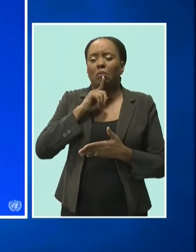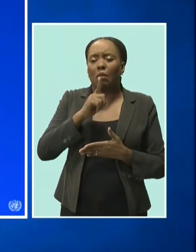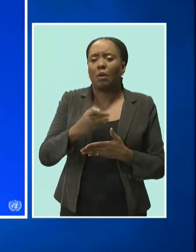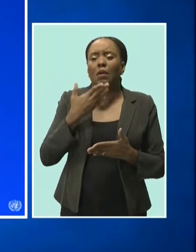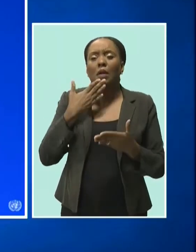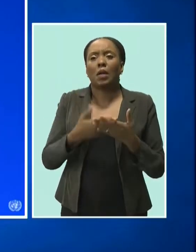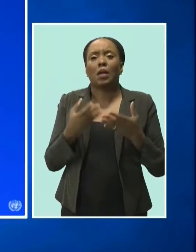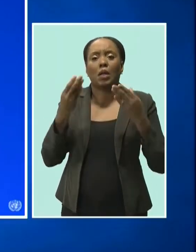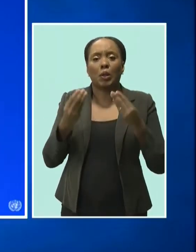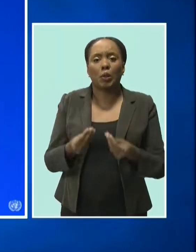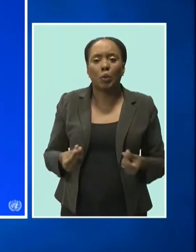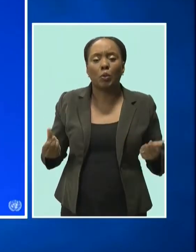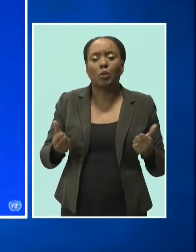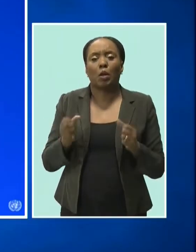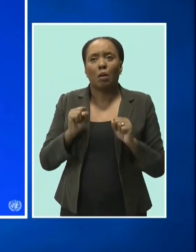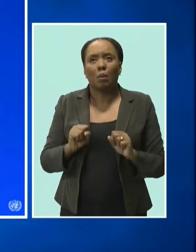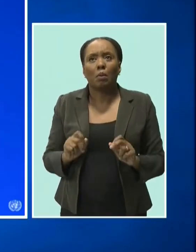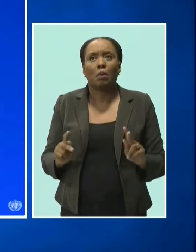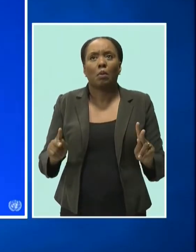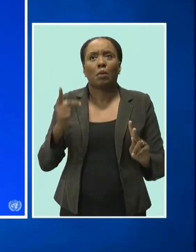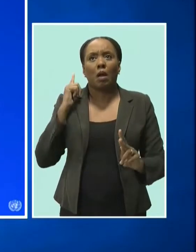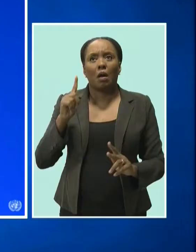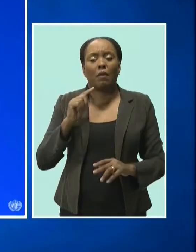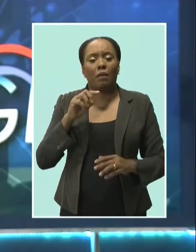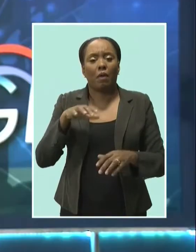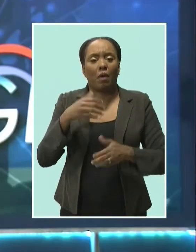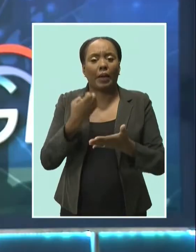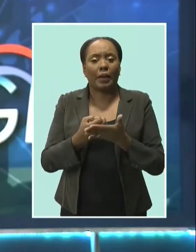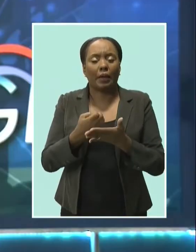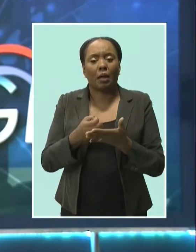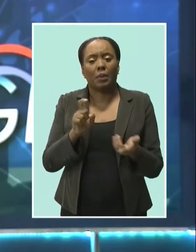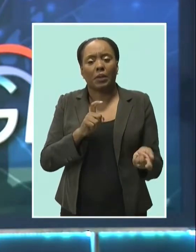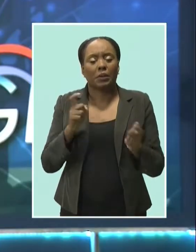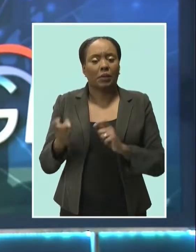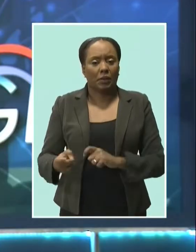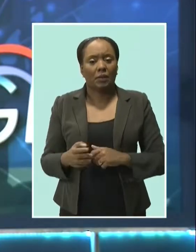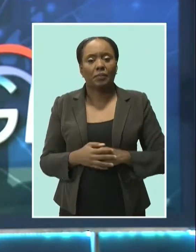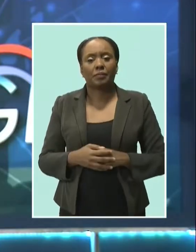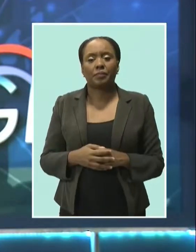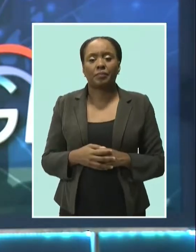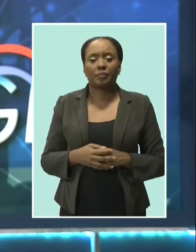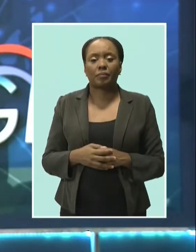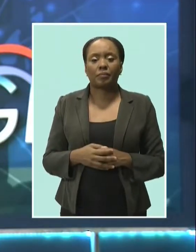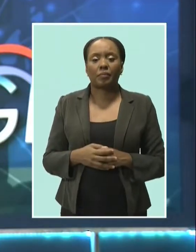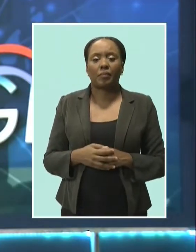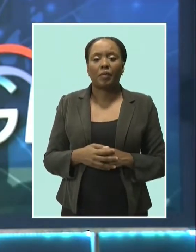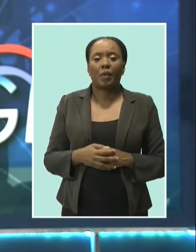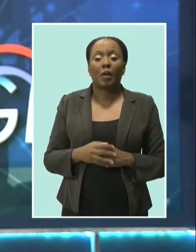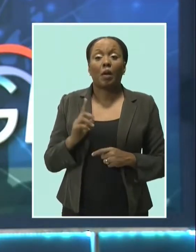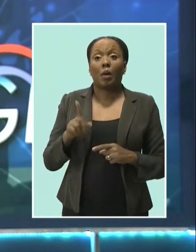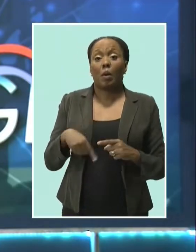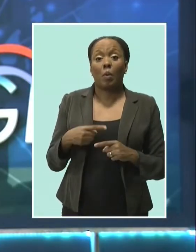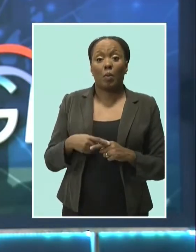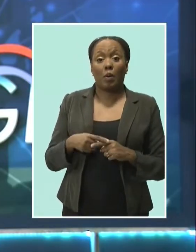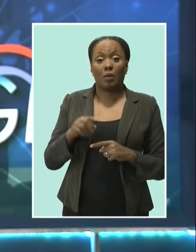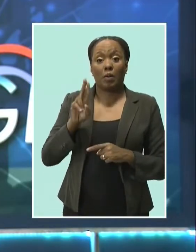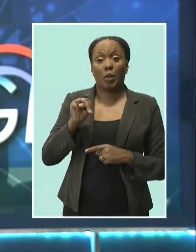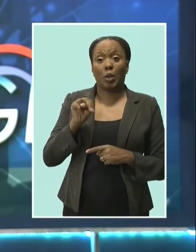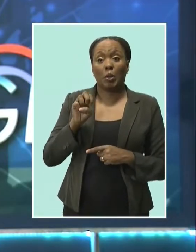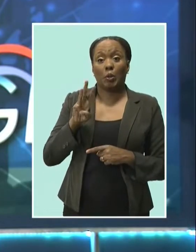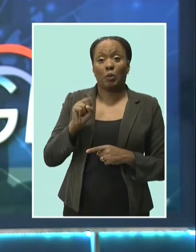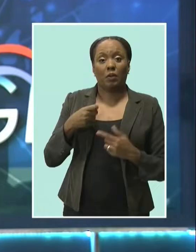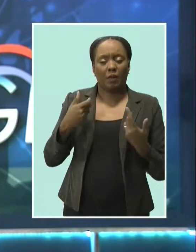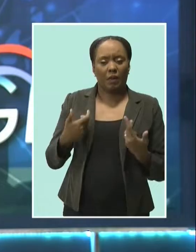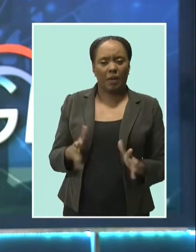of achieving fundamental economic transition. And we'll have more on COP26 right after this newscast on News Extra.